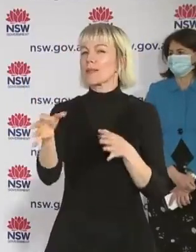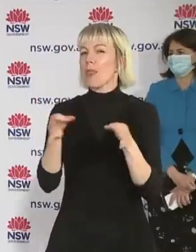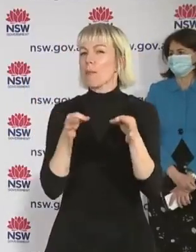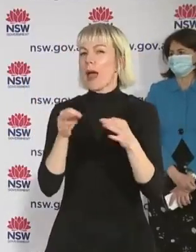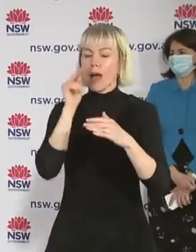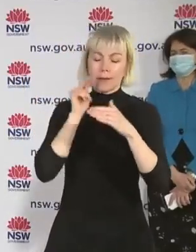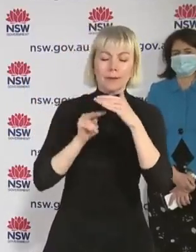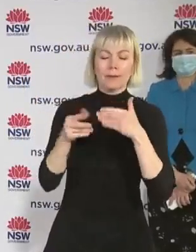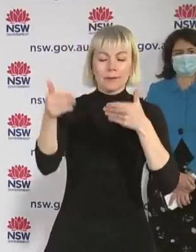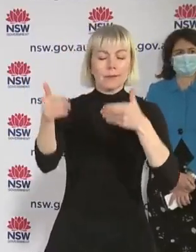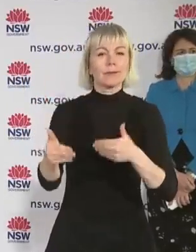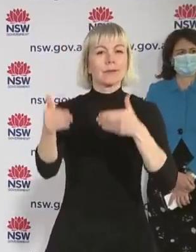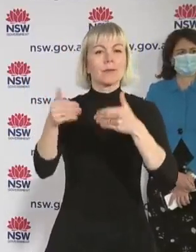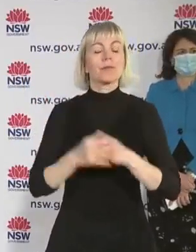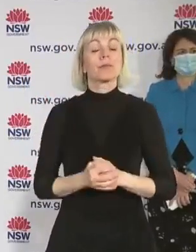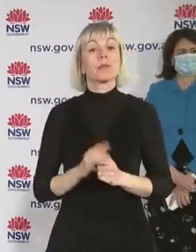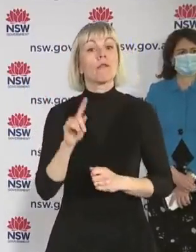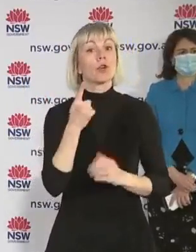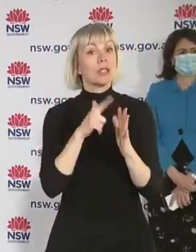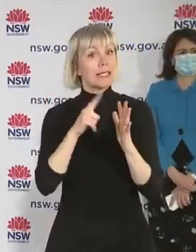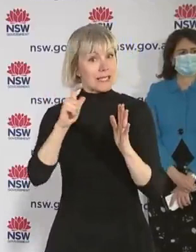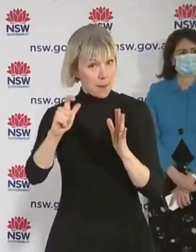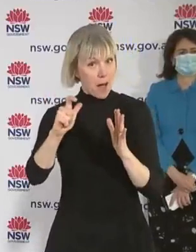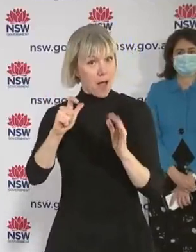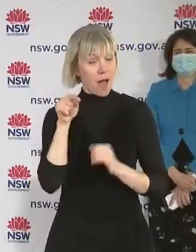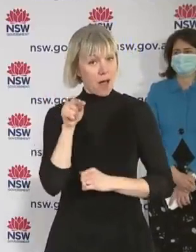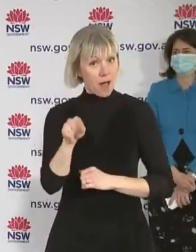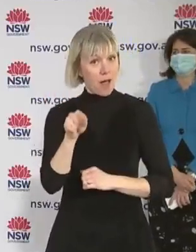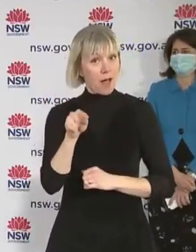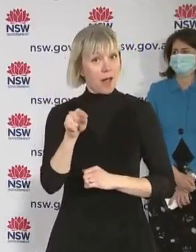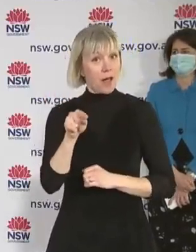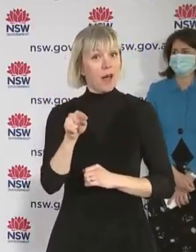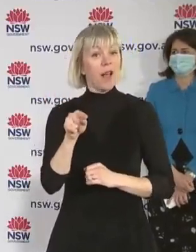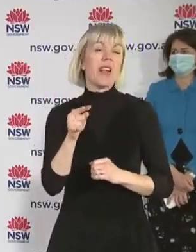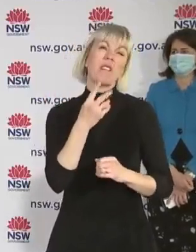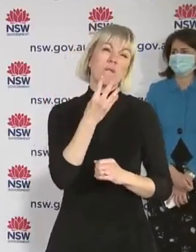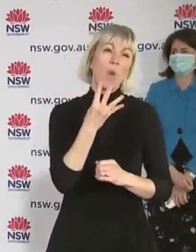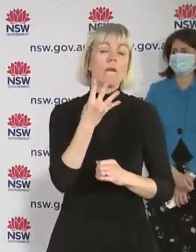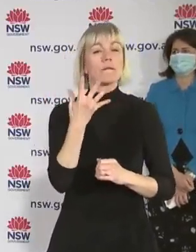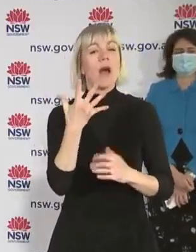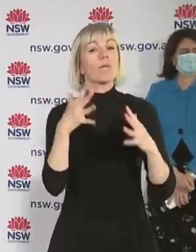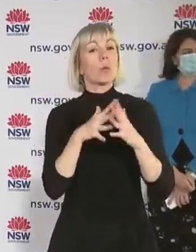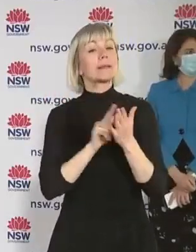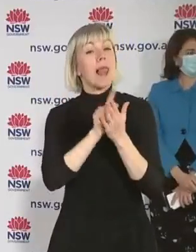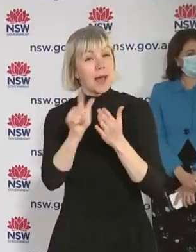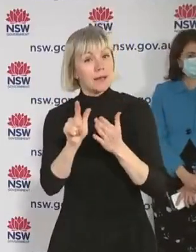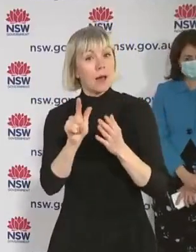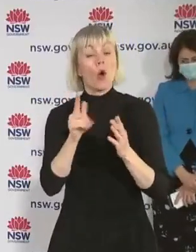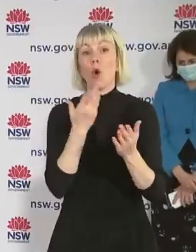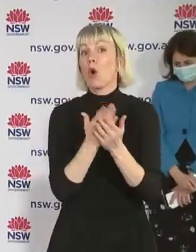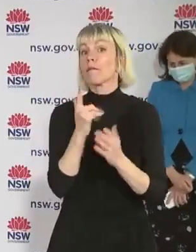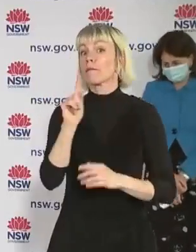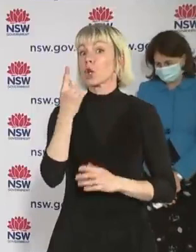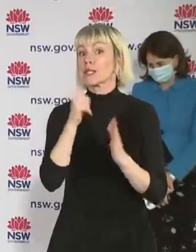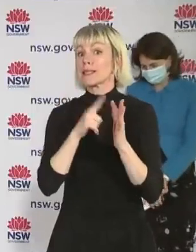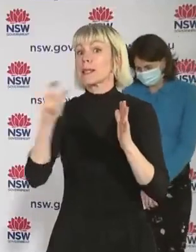touched on, our final stage on the 1st of December, which takes us about four and a half, five weeks beyond the 80% mark, that's when we release all